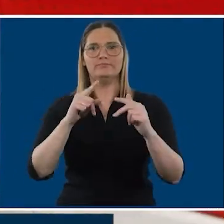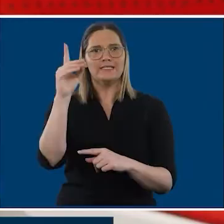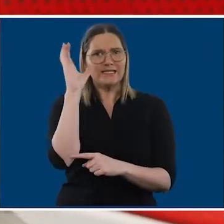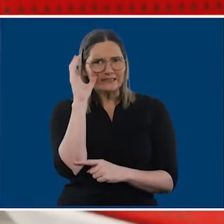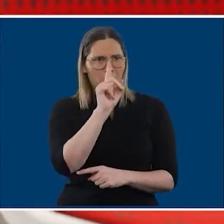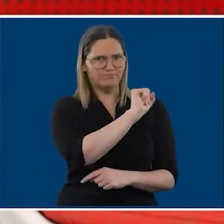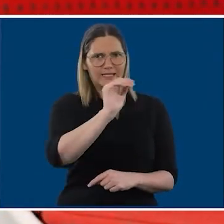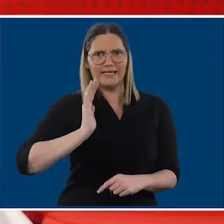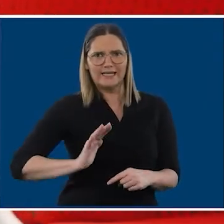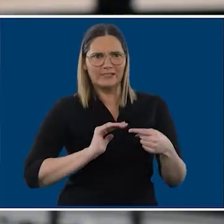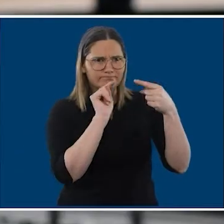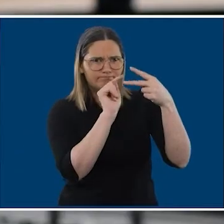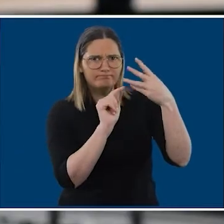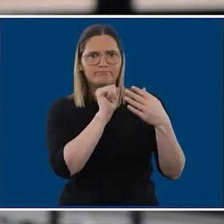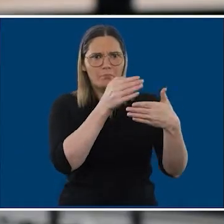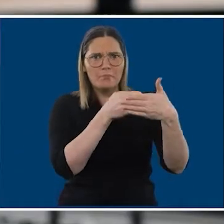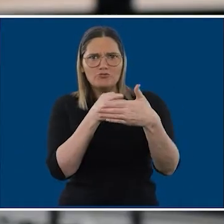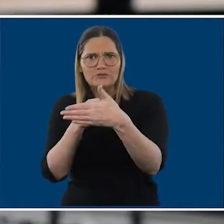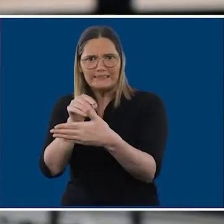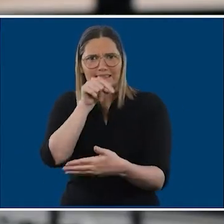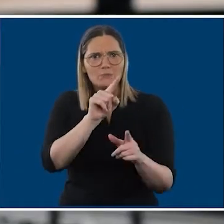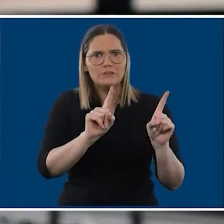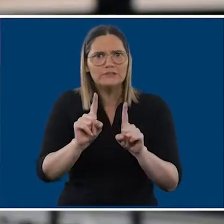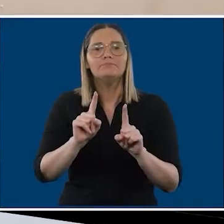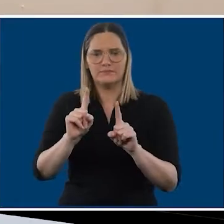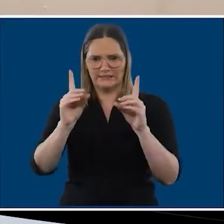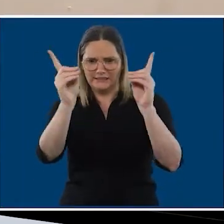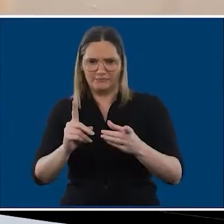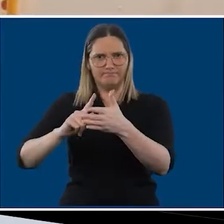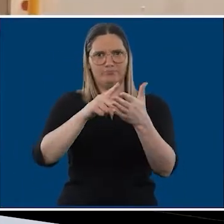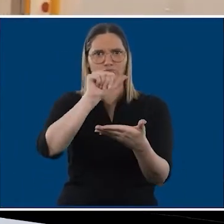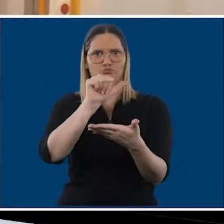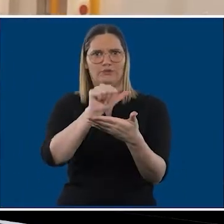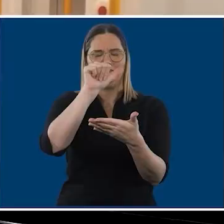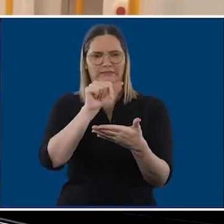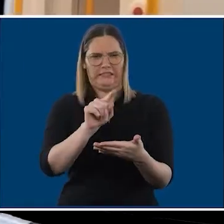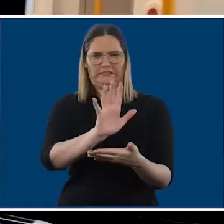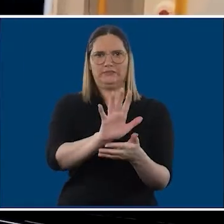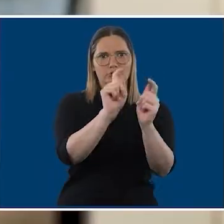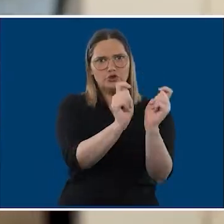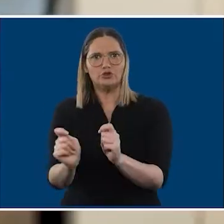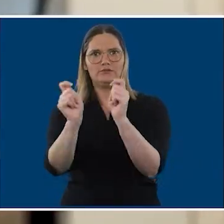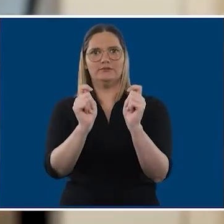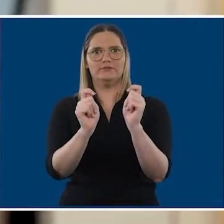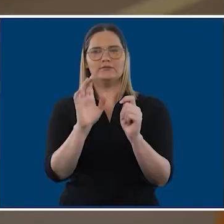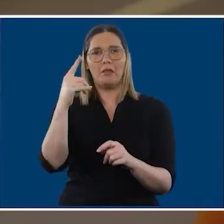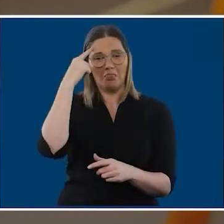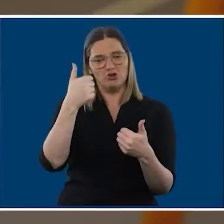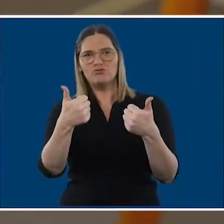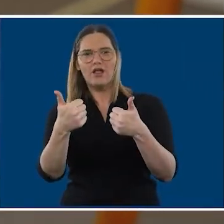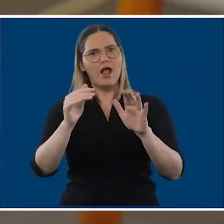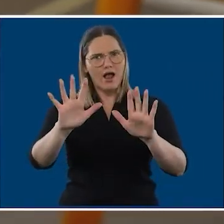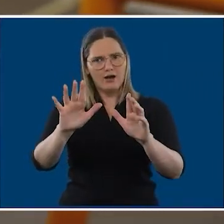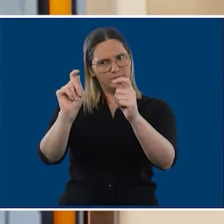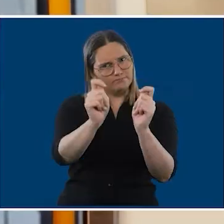customer experiences are in the way that they're dealing with the proposed design and understanding why part of that design perhaps doesn't quite